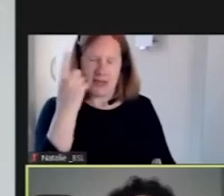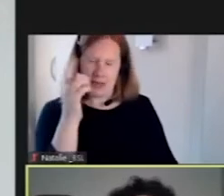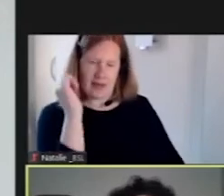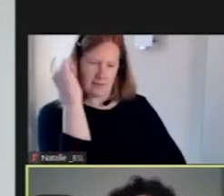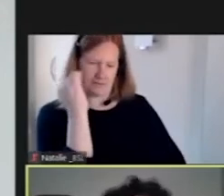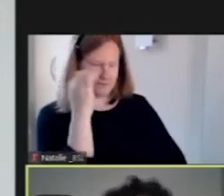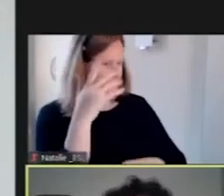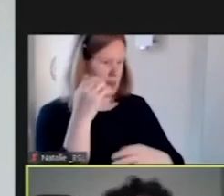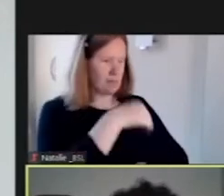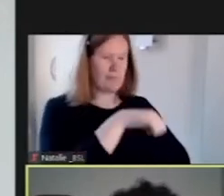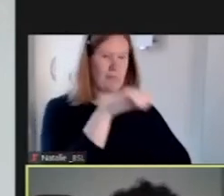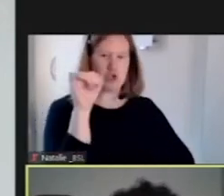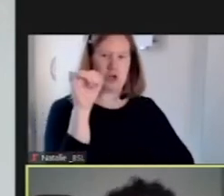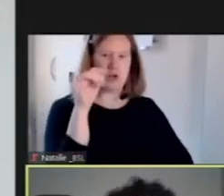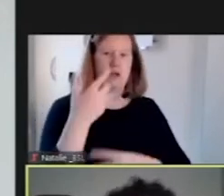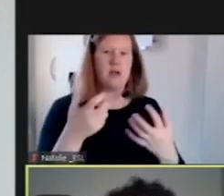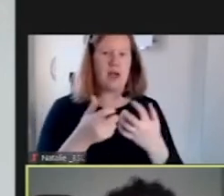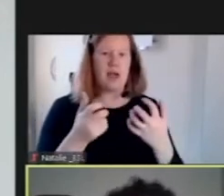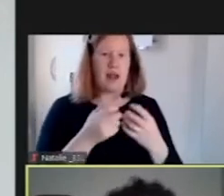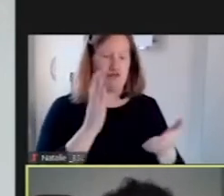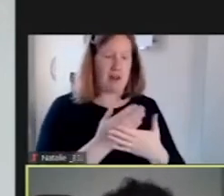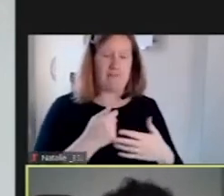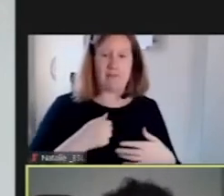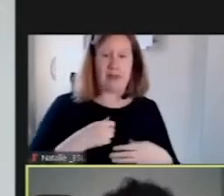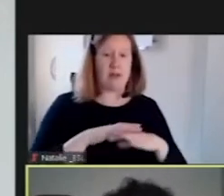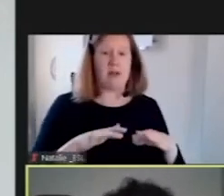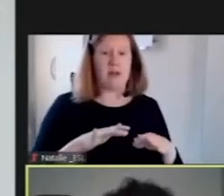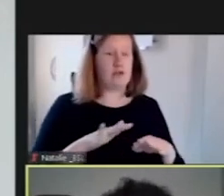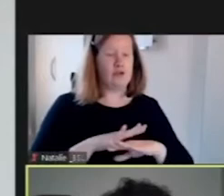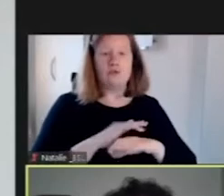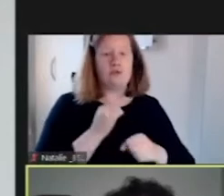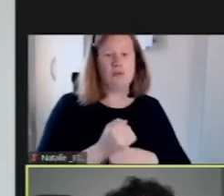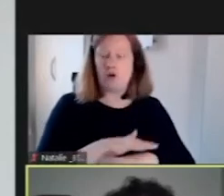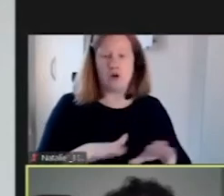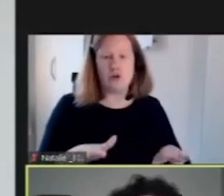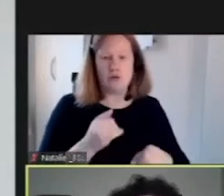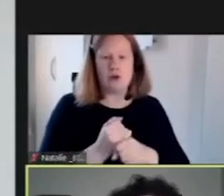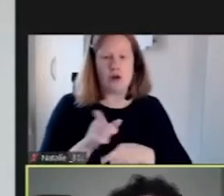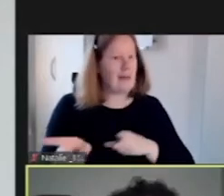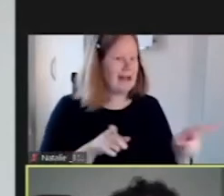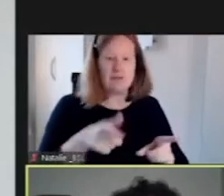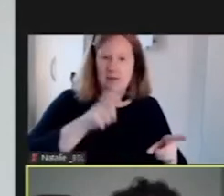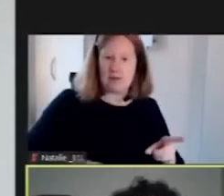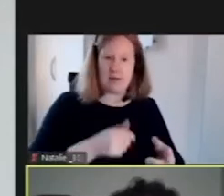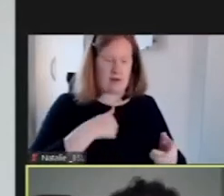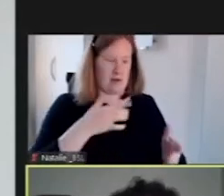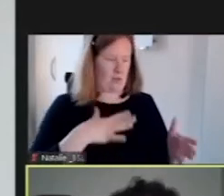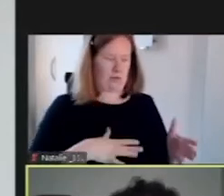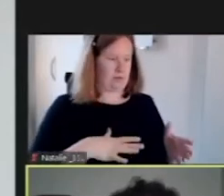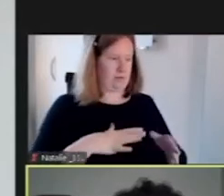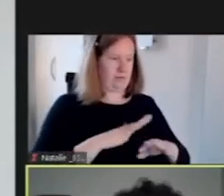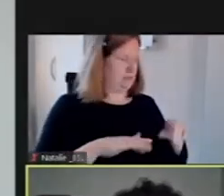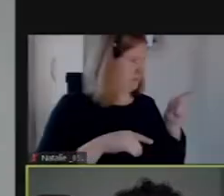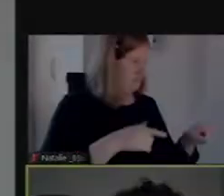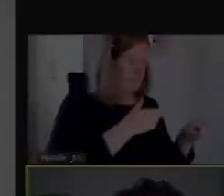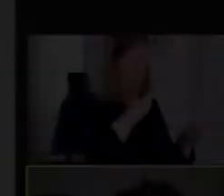between and erase the binaries as a non-binary person kind of looking to exist somewhere in the middle and outside of the